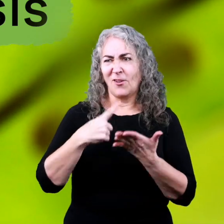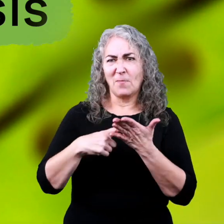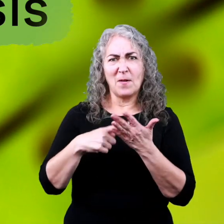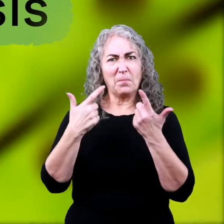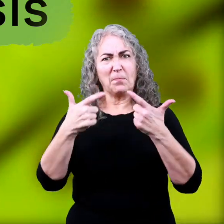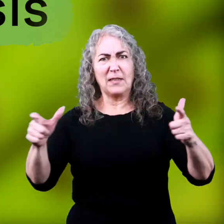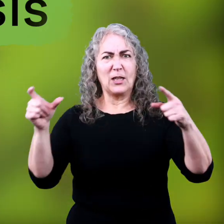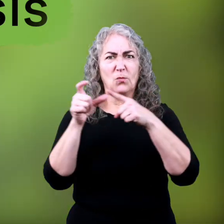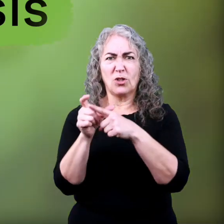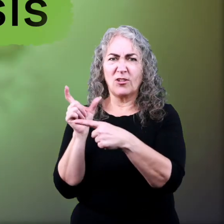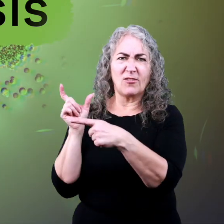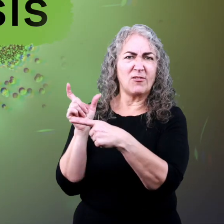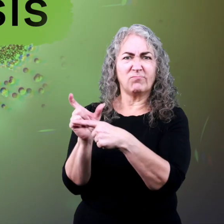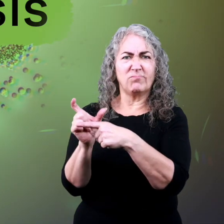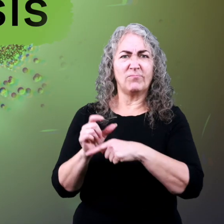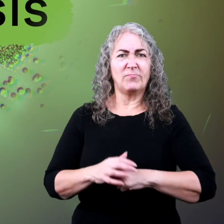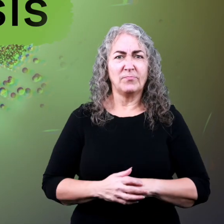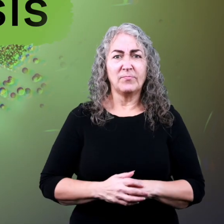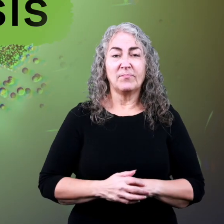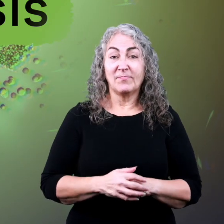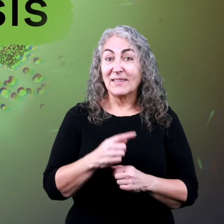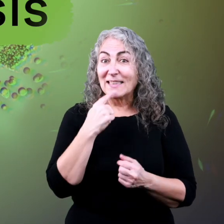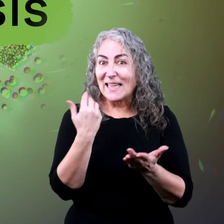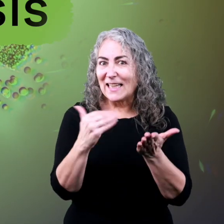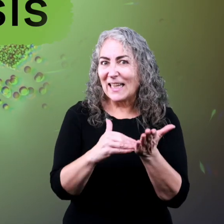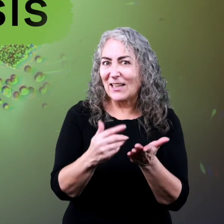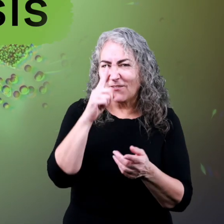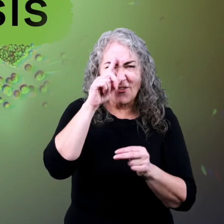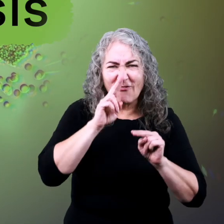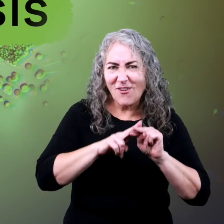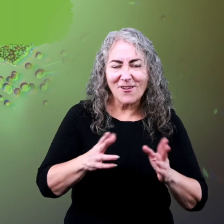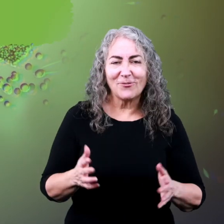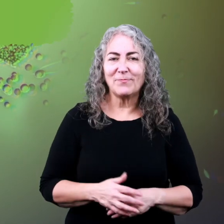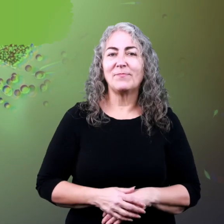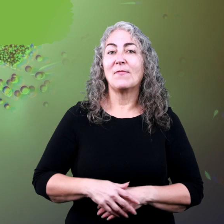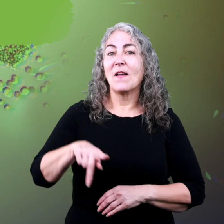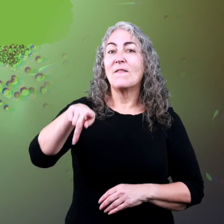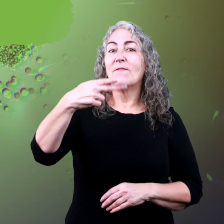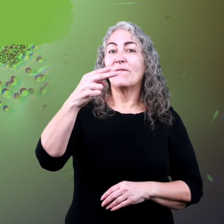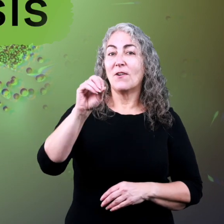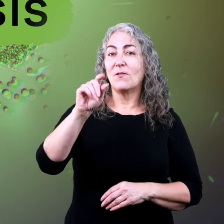Talk about a big word. Let's say it again, just for fun.